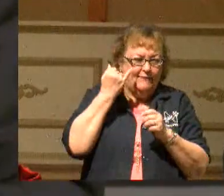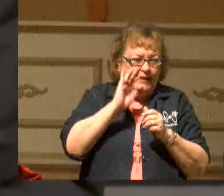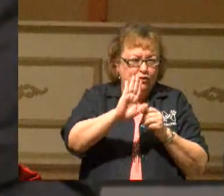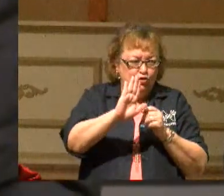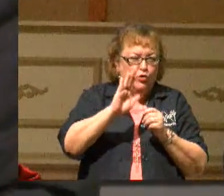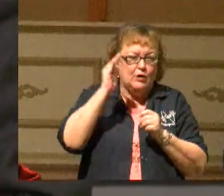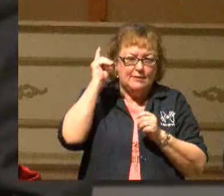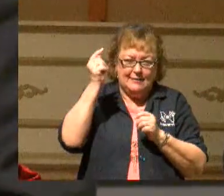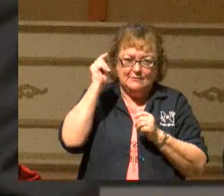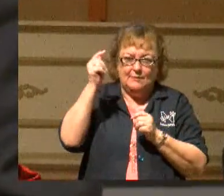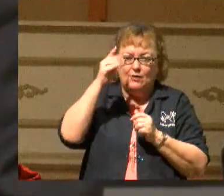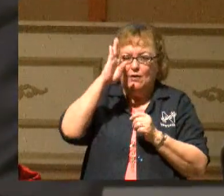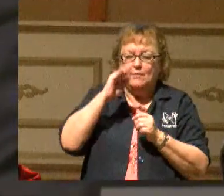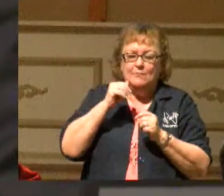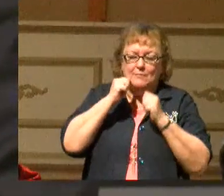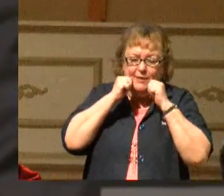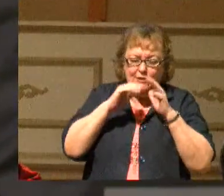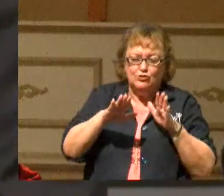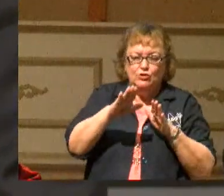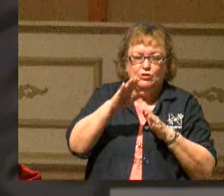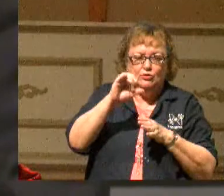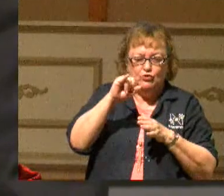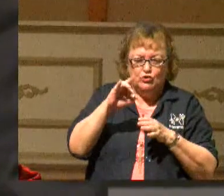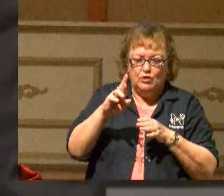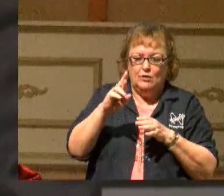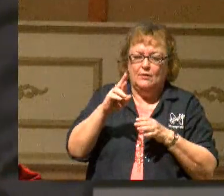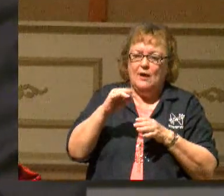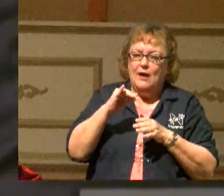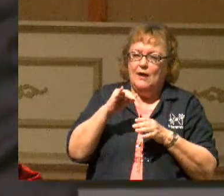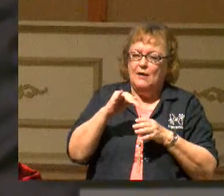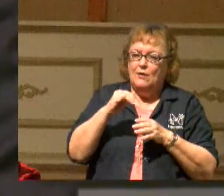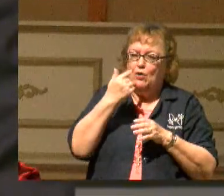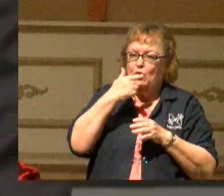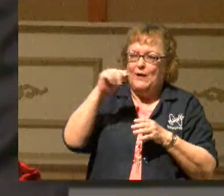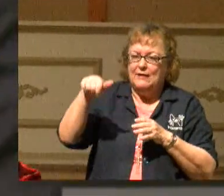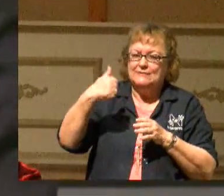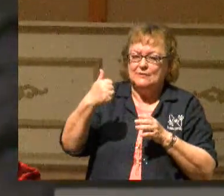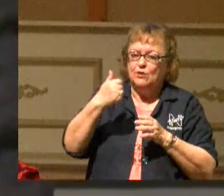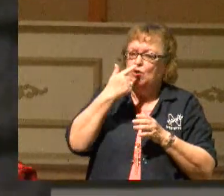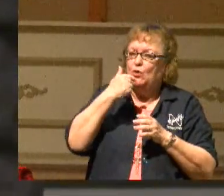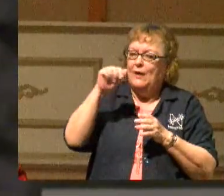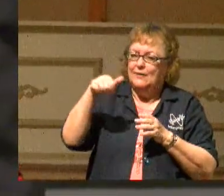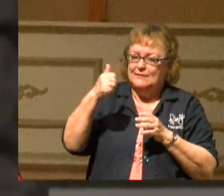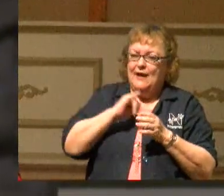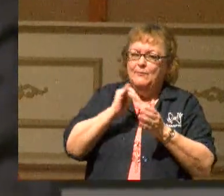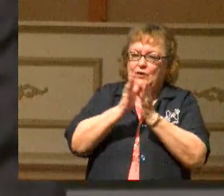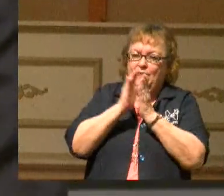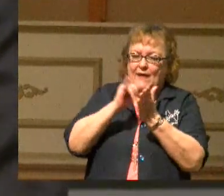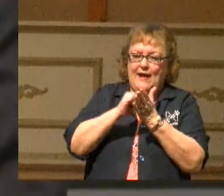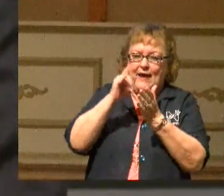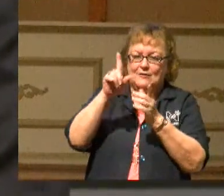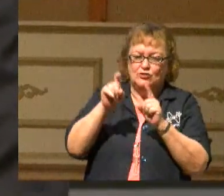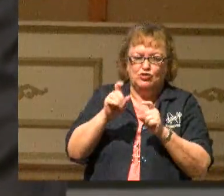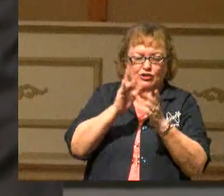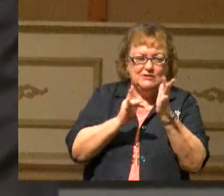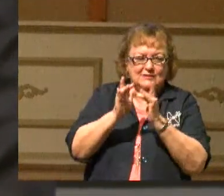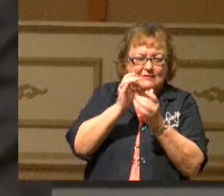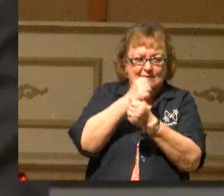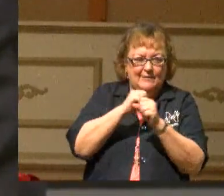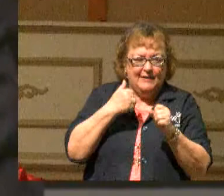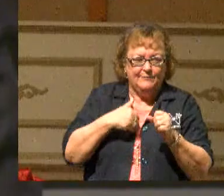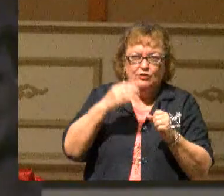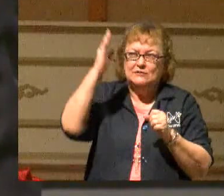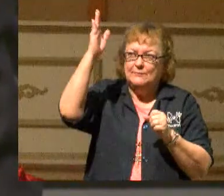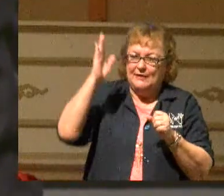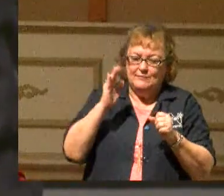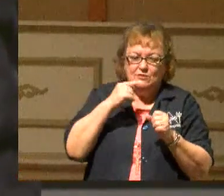testimony, God bless you, sir. I prayed that today. Who else? Who else? I prayed that and asked Jesus to save me. Just slip it up and take it